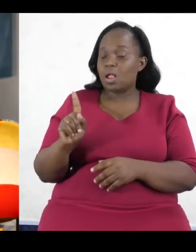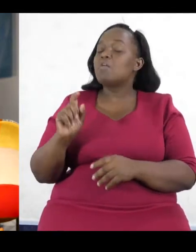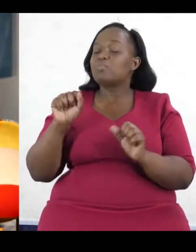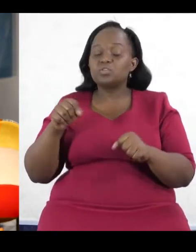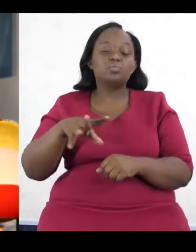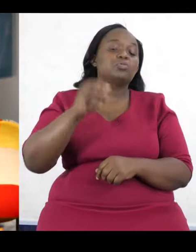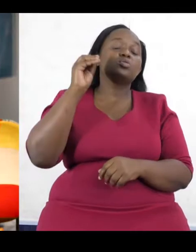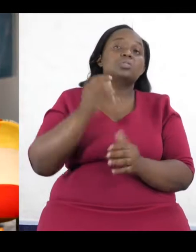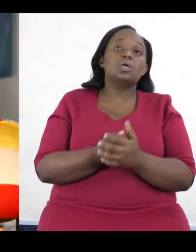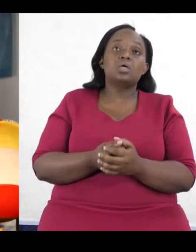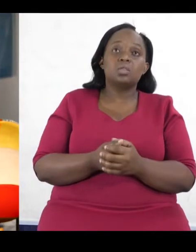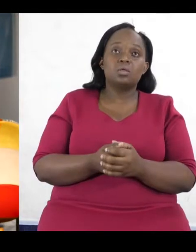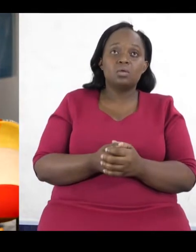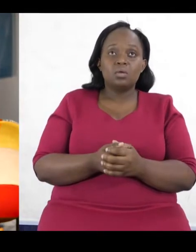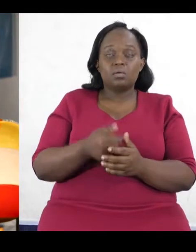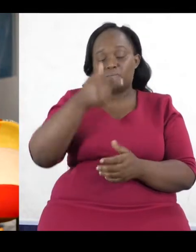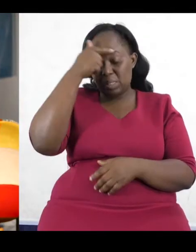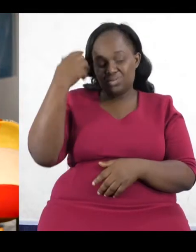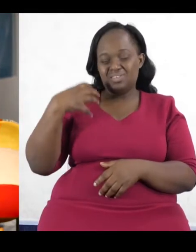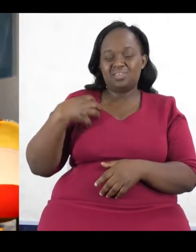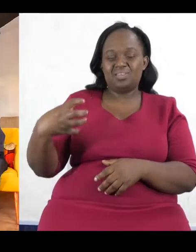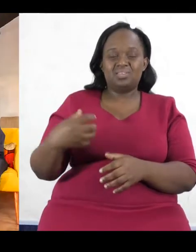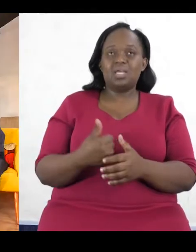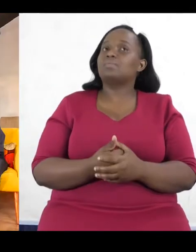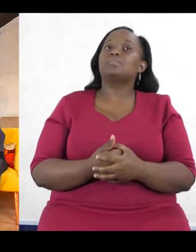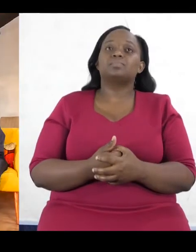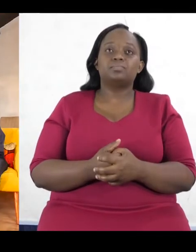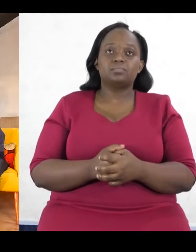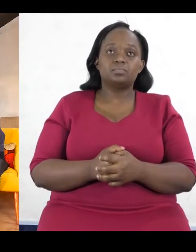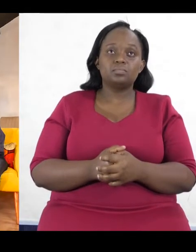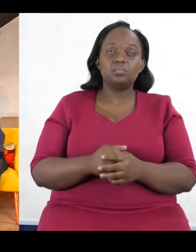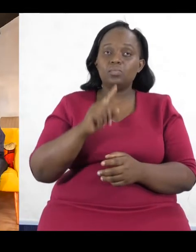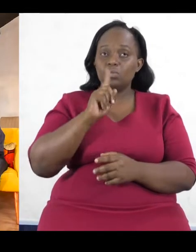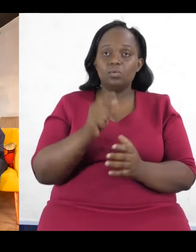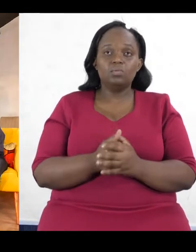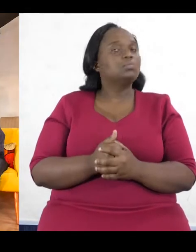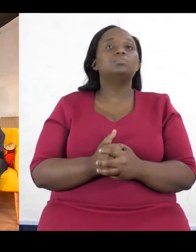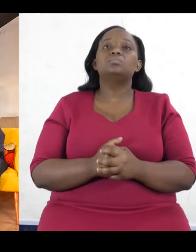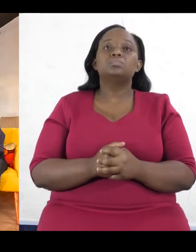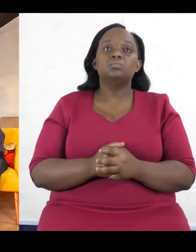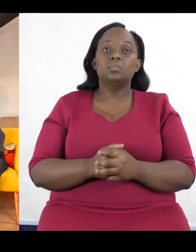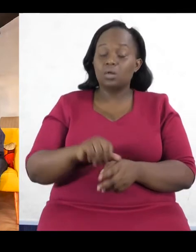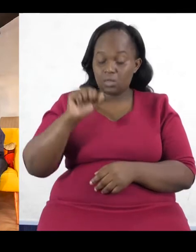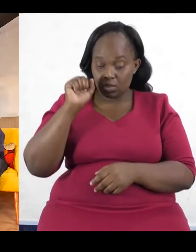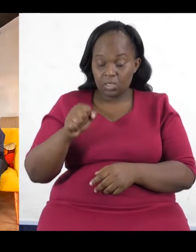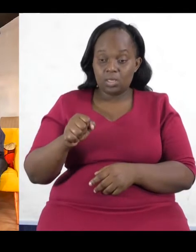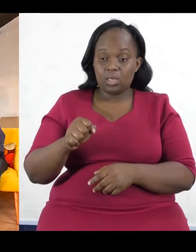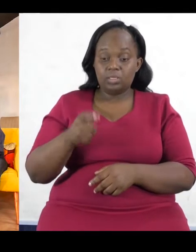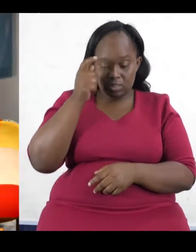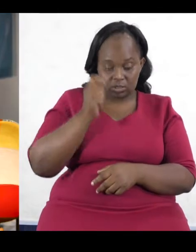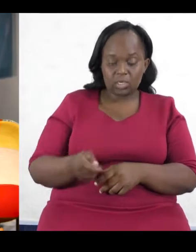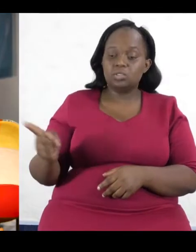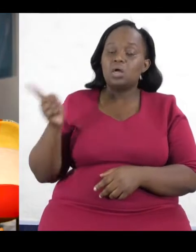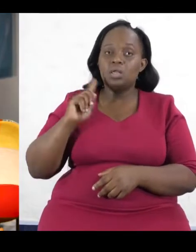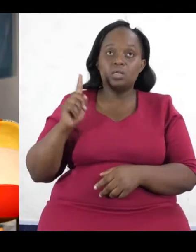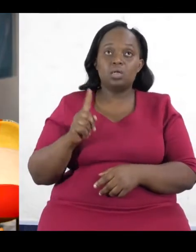based on this person's actions. So yes, they're judged harshly, but that also, because of that whole wealth thing, we end up